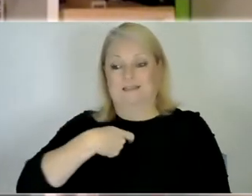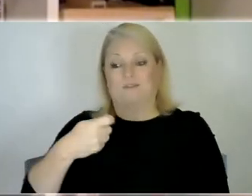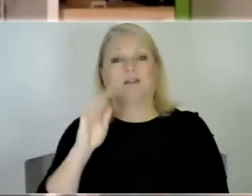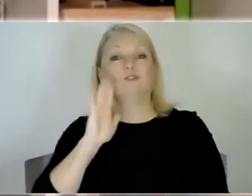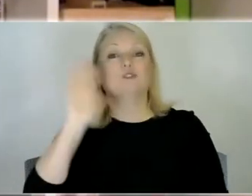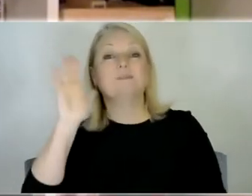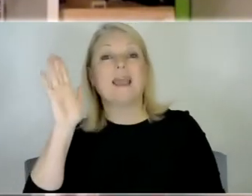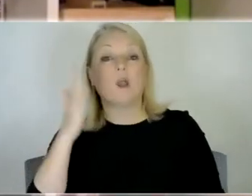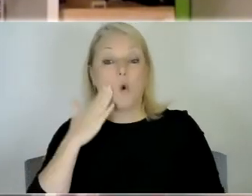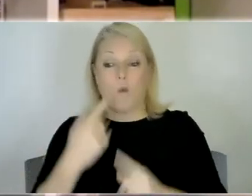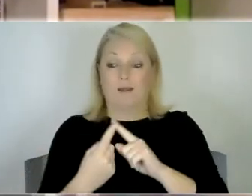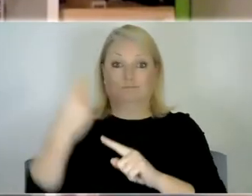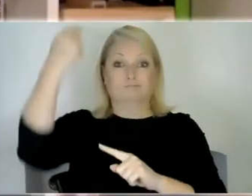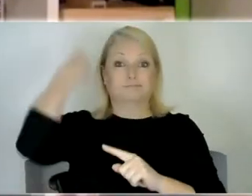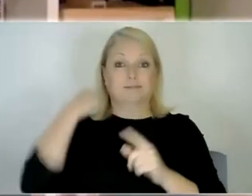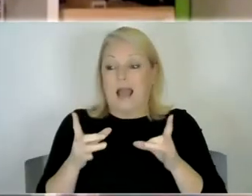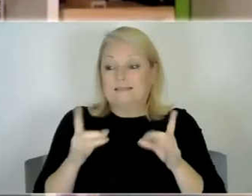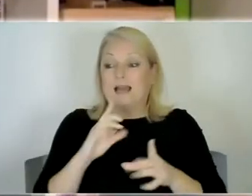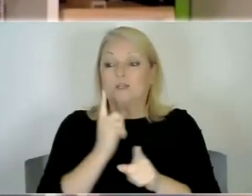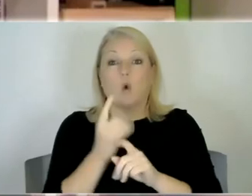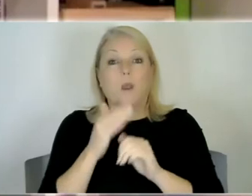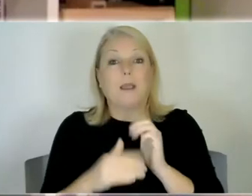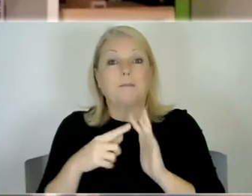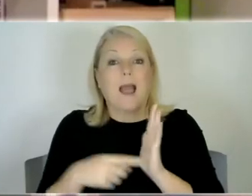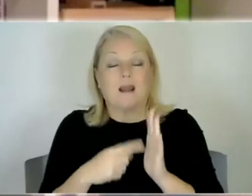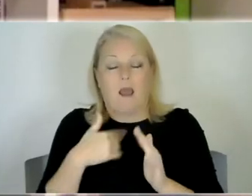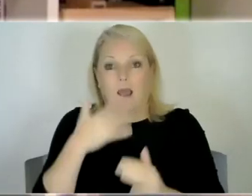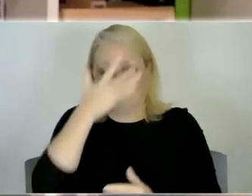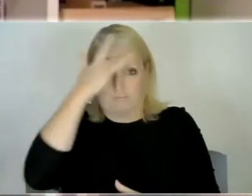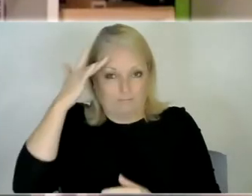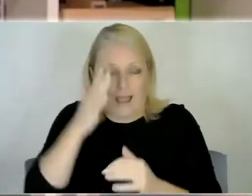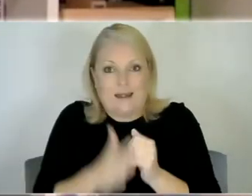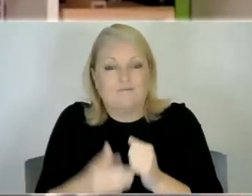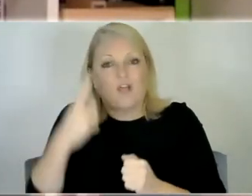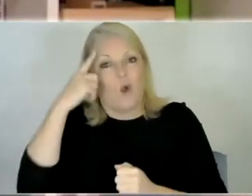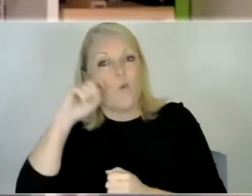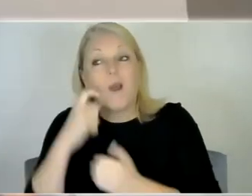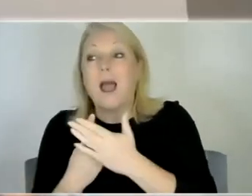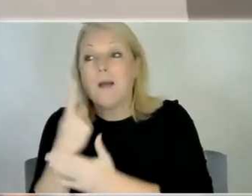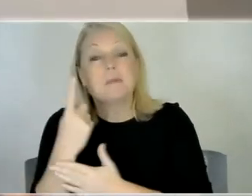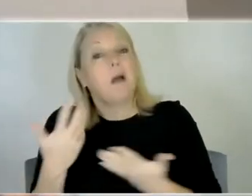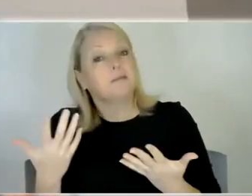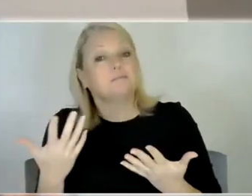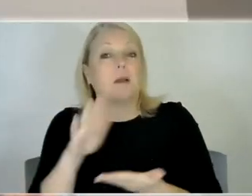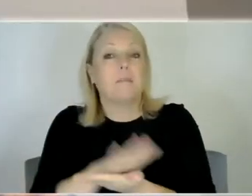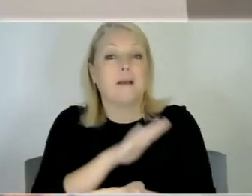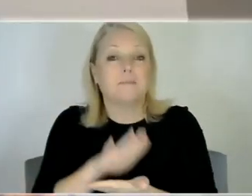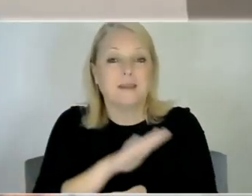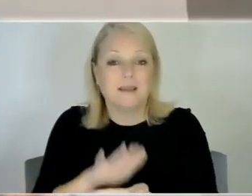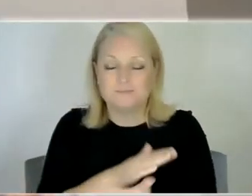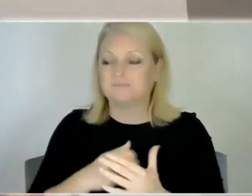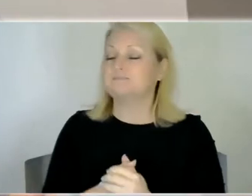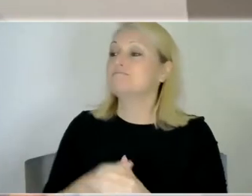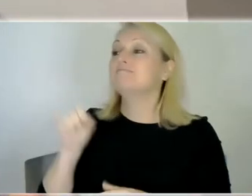imagined when I first started talking about it but um yeah I'm really glad that's how it's worked out. Yeah because you have um quite a big